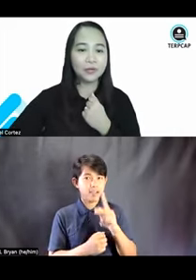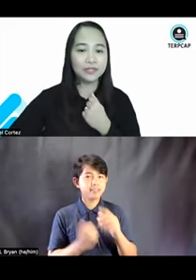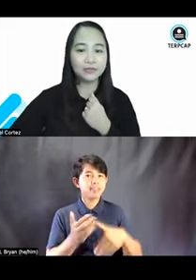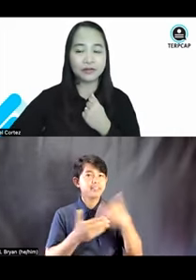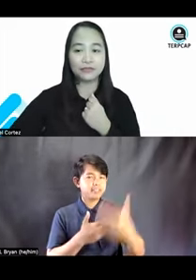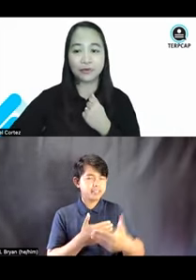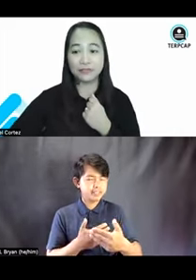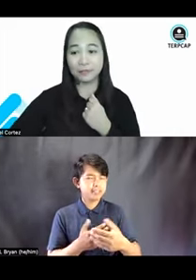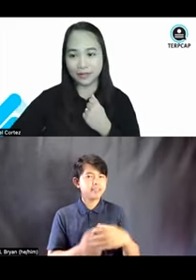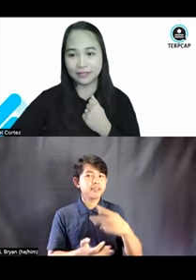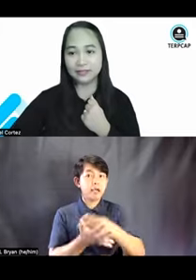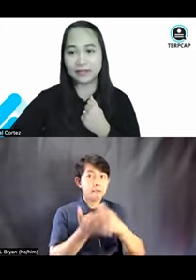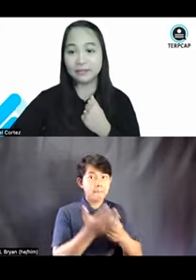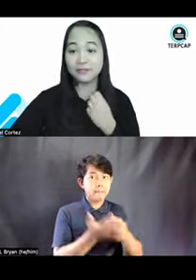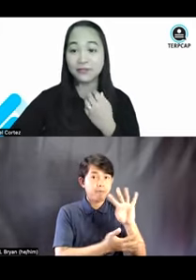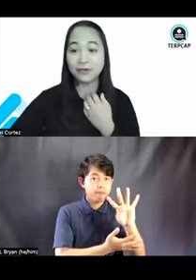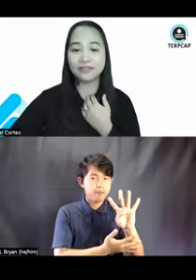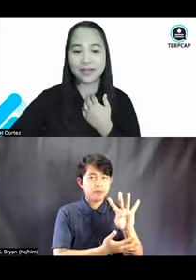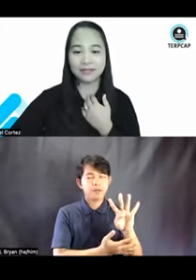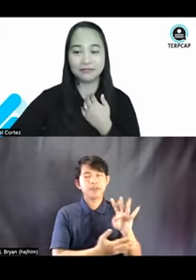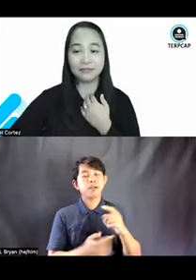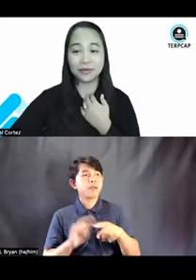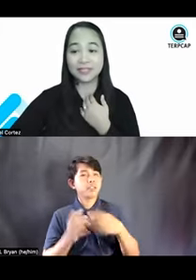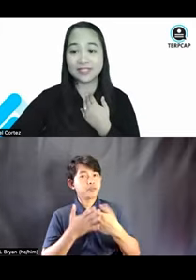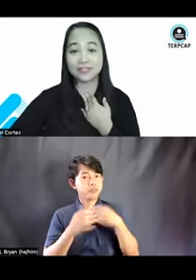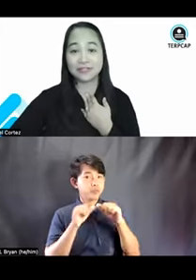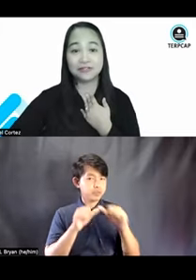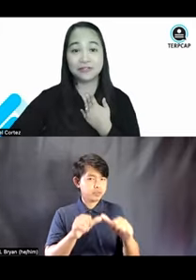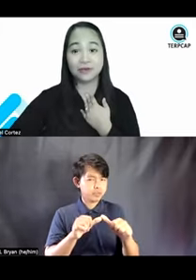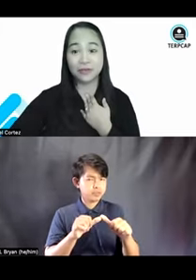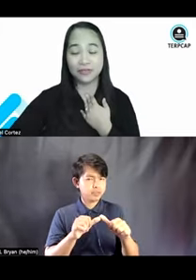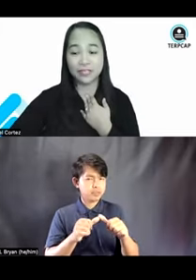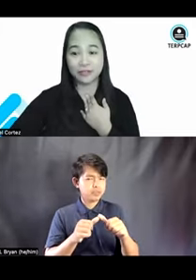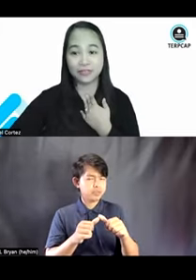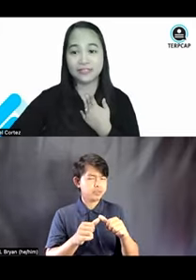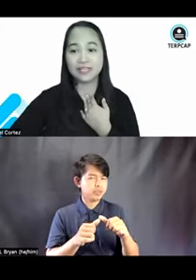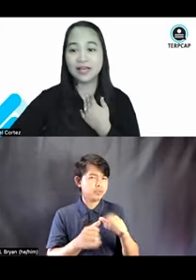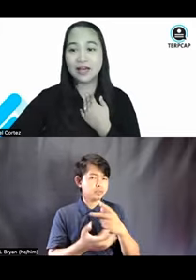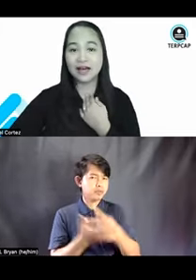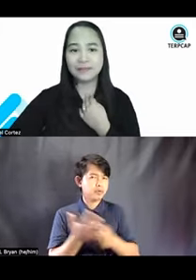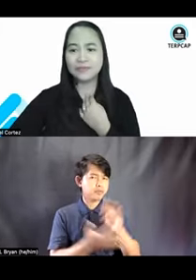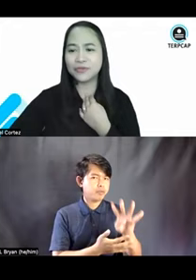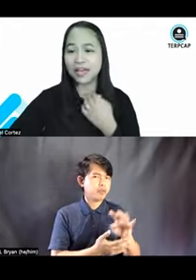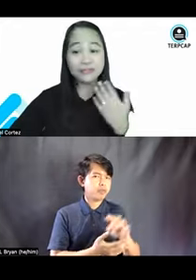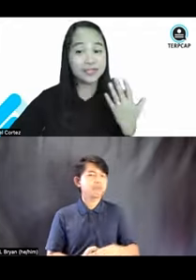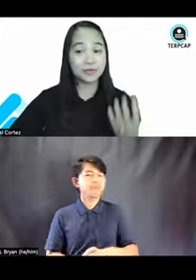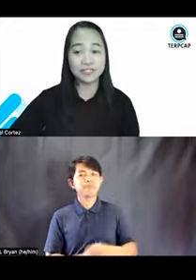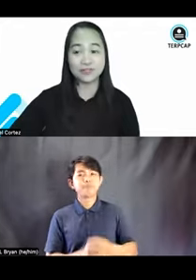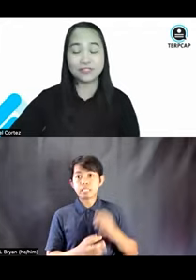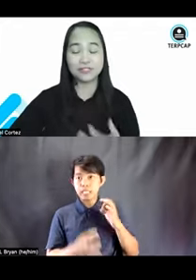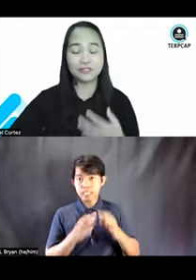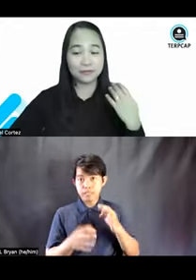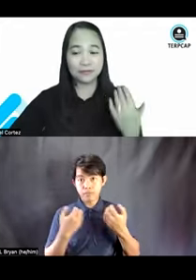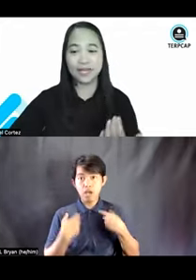going to our fourth part, but before that, before we discuss reasonable accommodations, if you have any